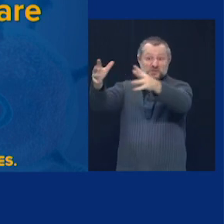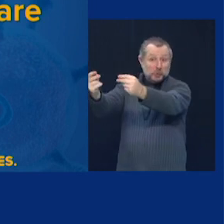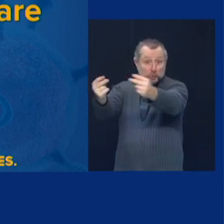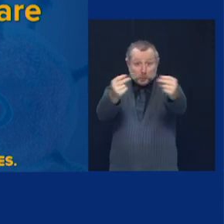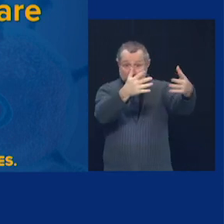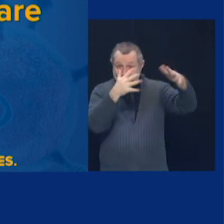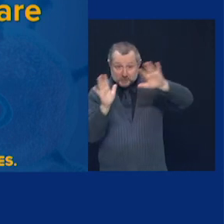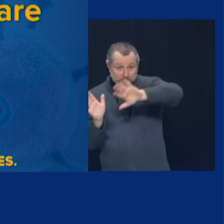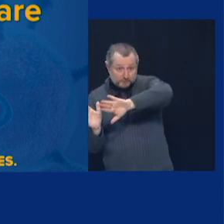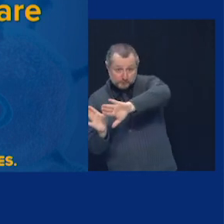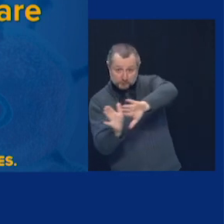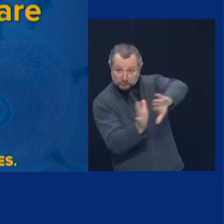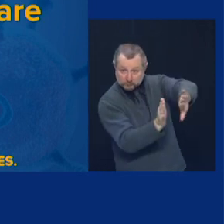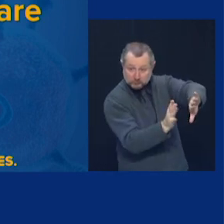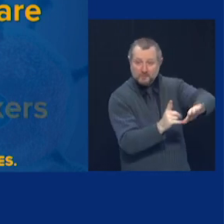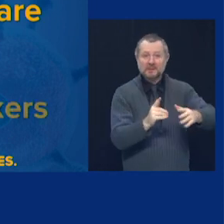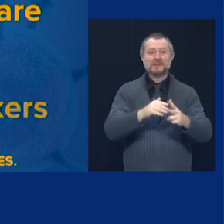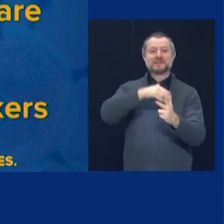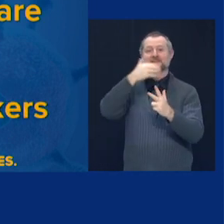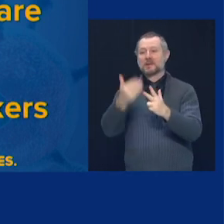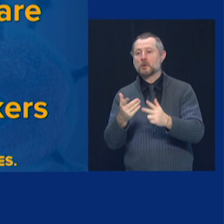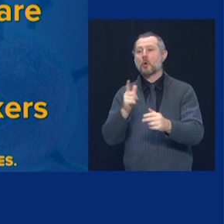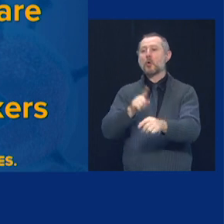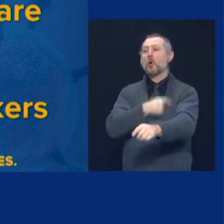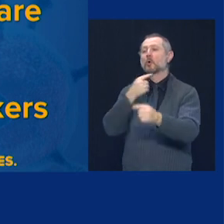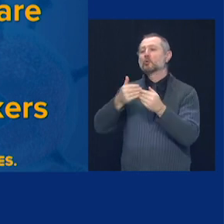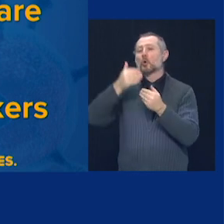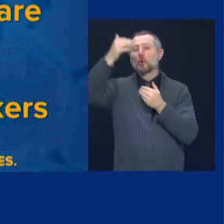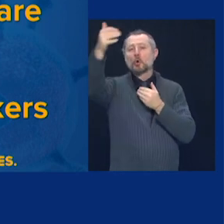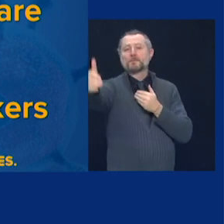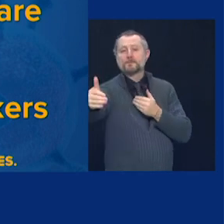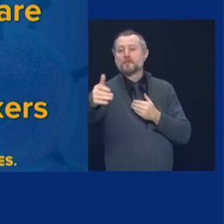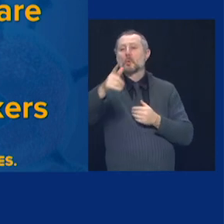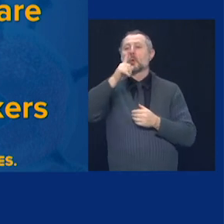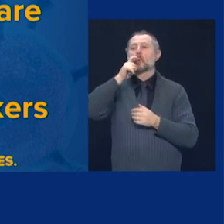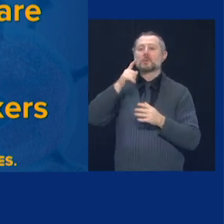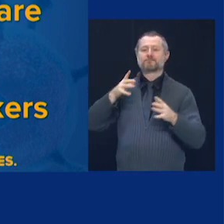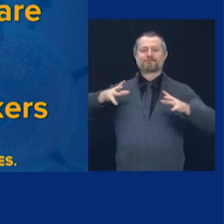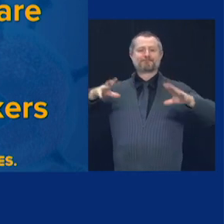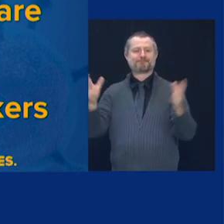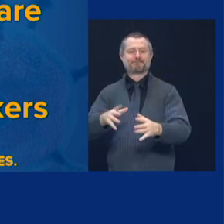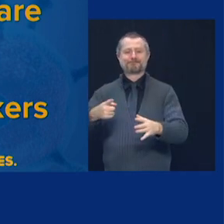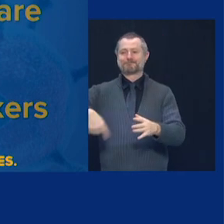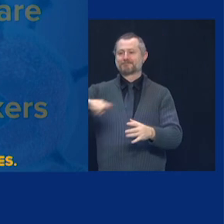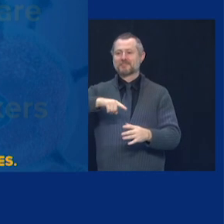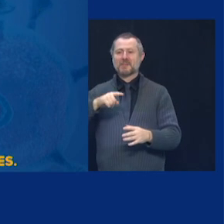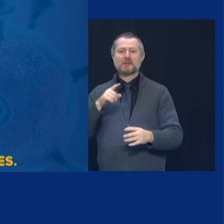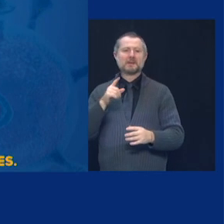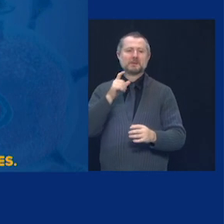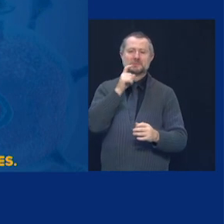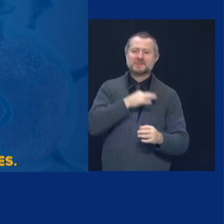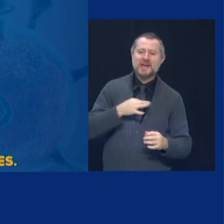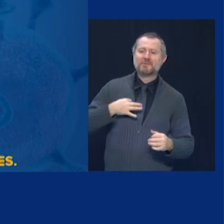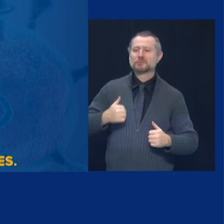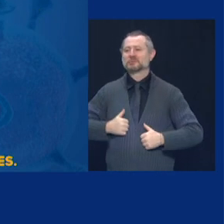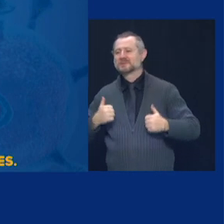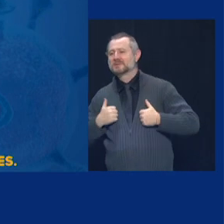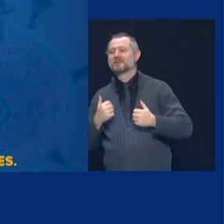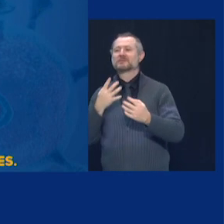all long-term and congregate care staff and residents. Then EMS and other health care workers,